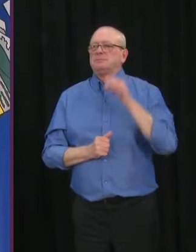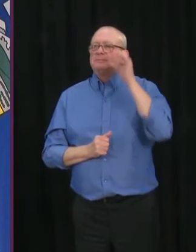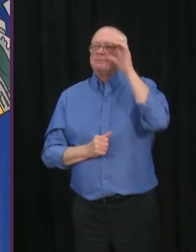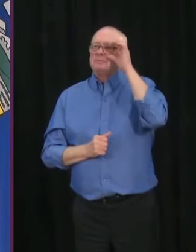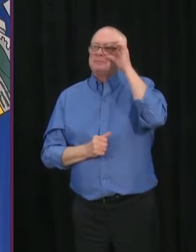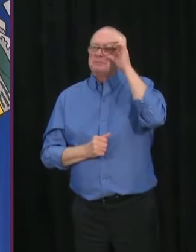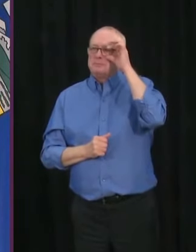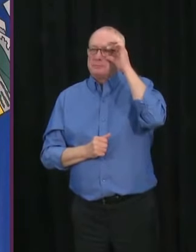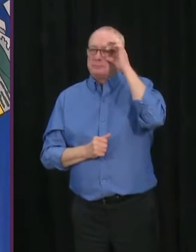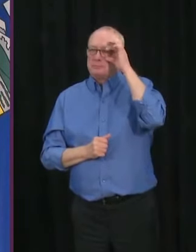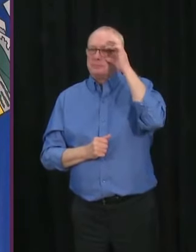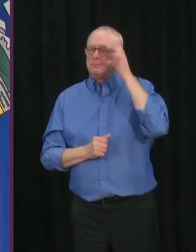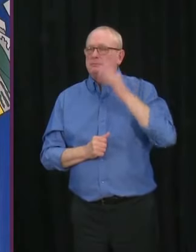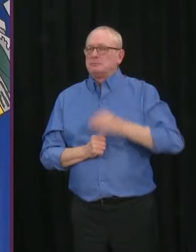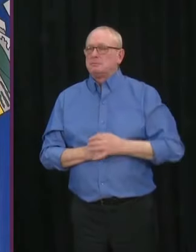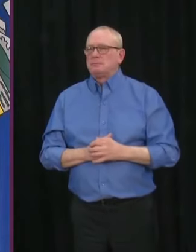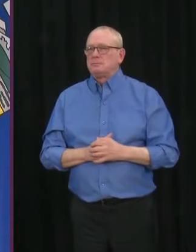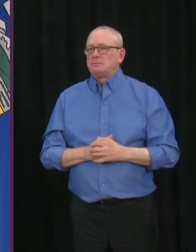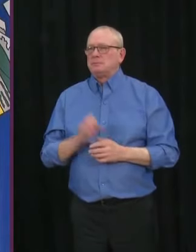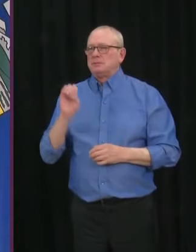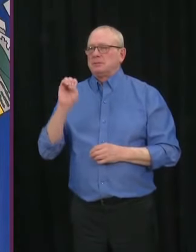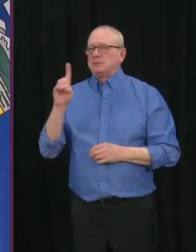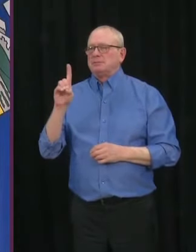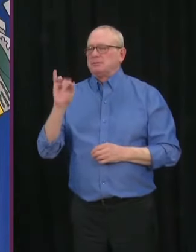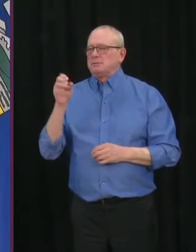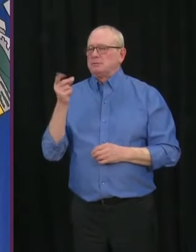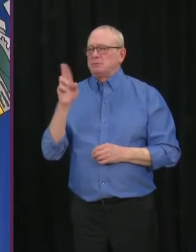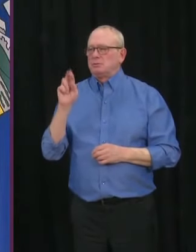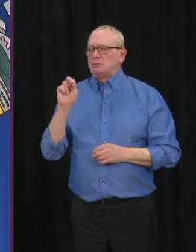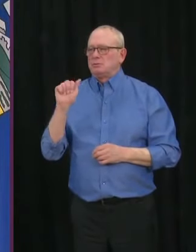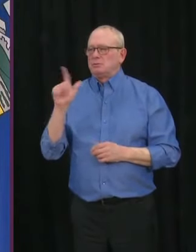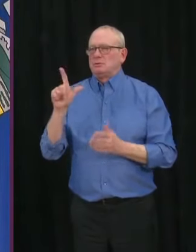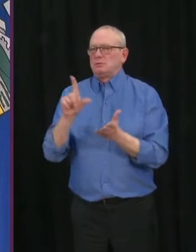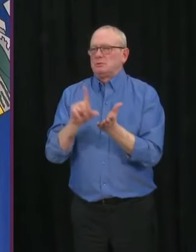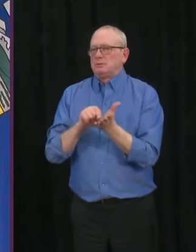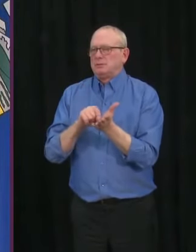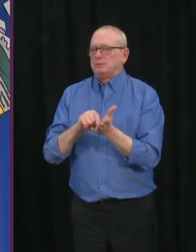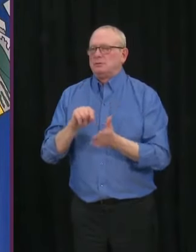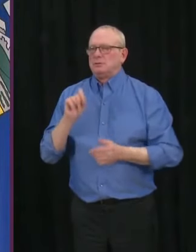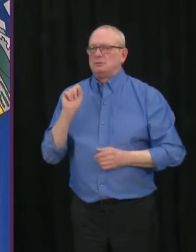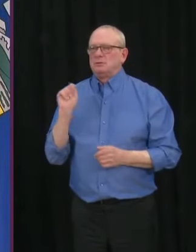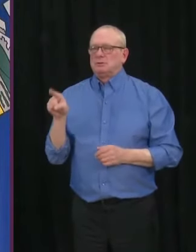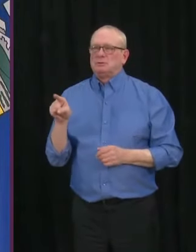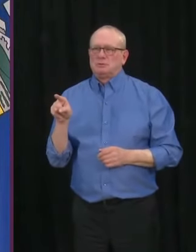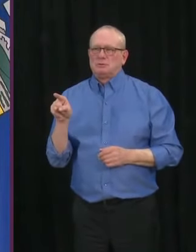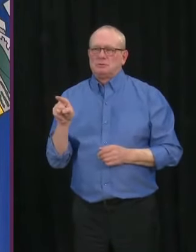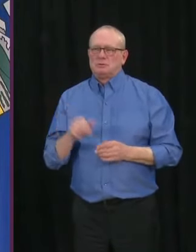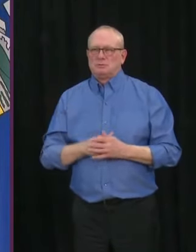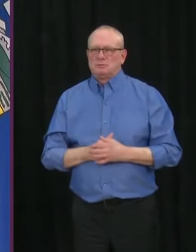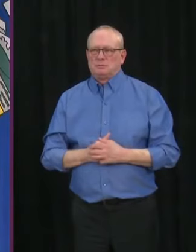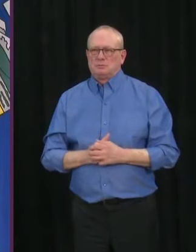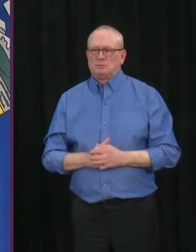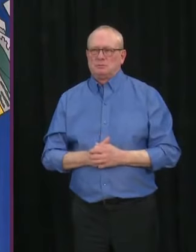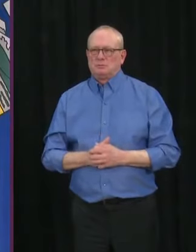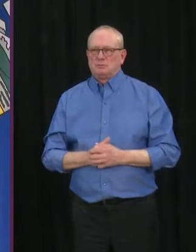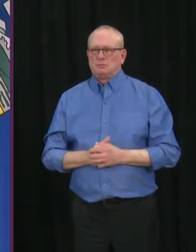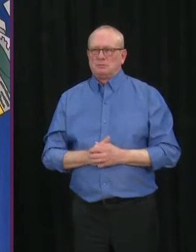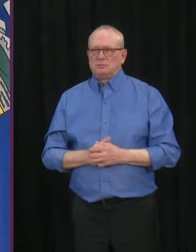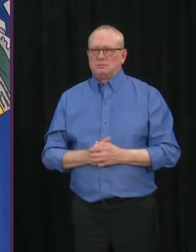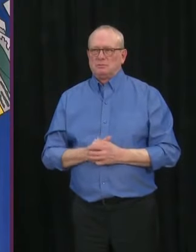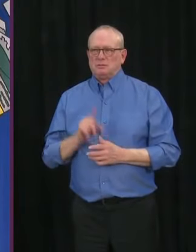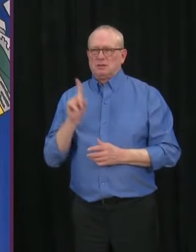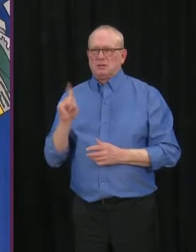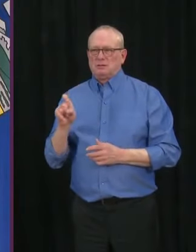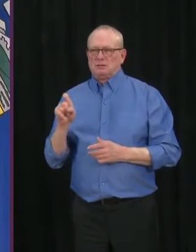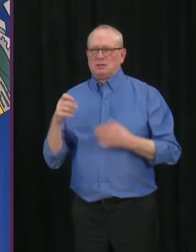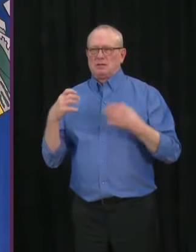Next is Lauren Boothby with the Edmonton Journal. Go ahead, Lauren. Hello, this is for the Health Minister and for